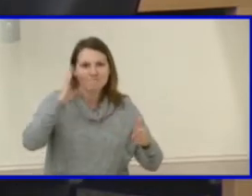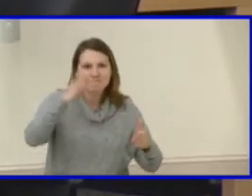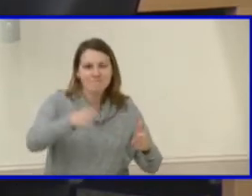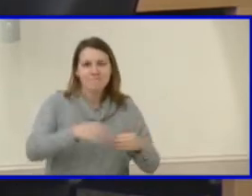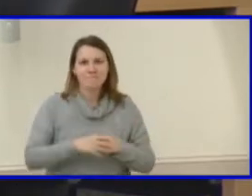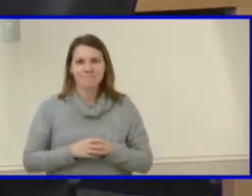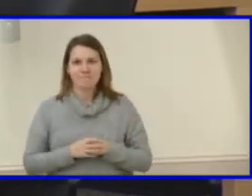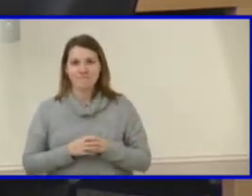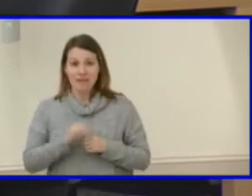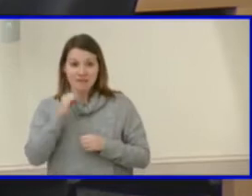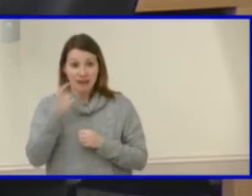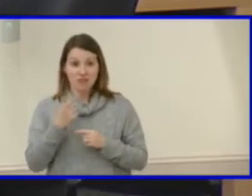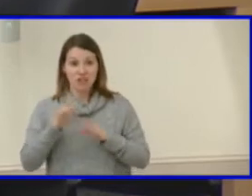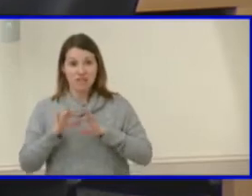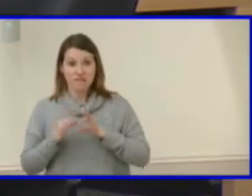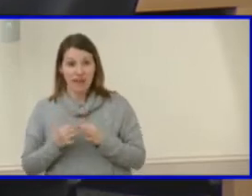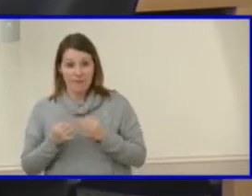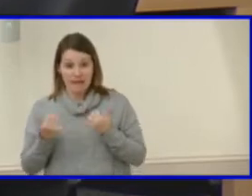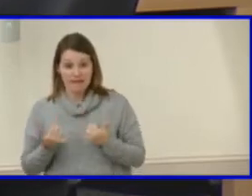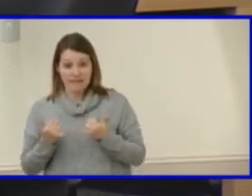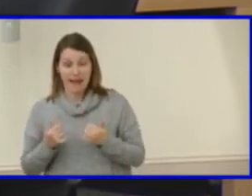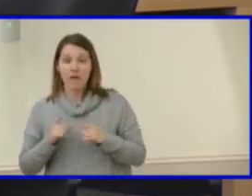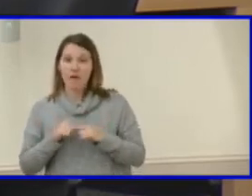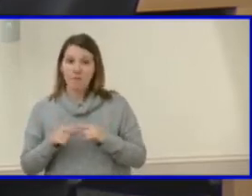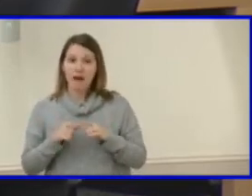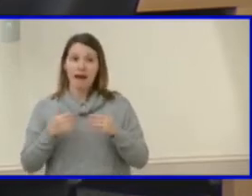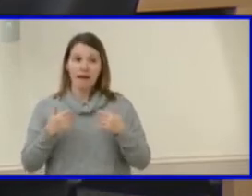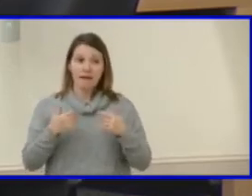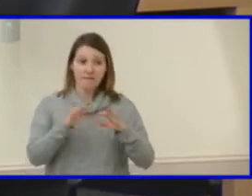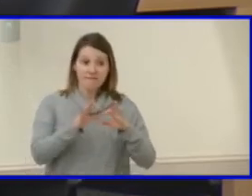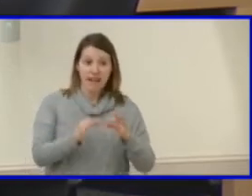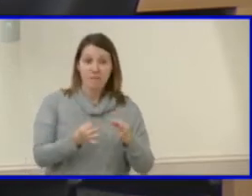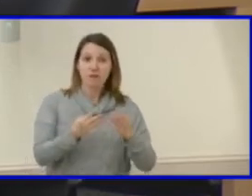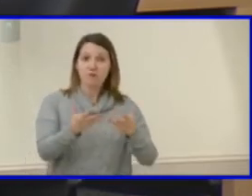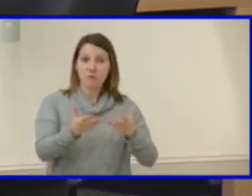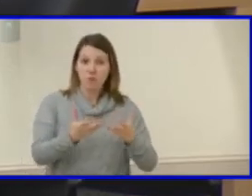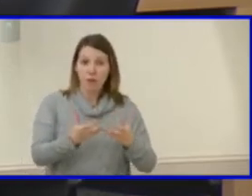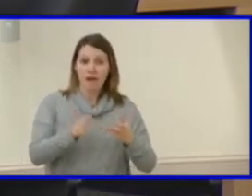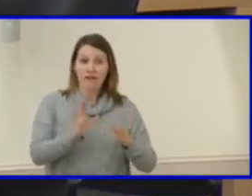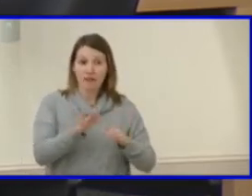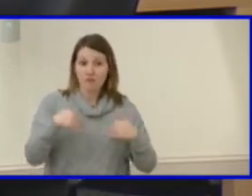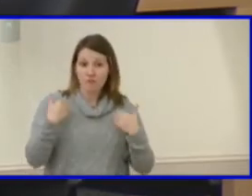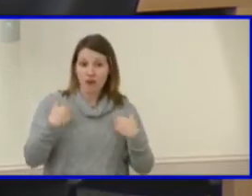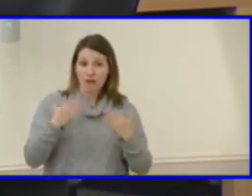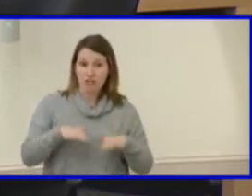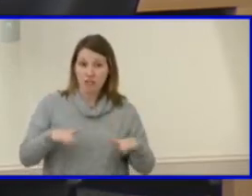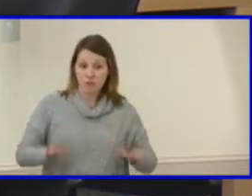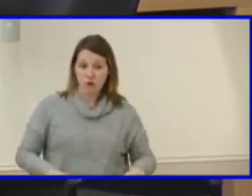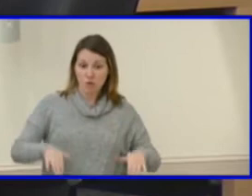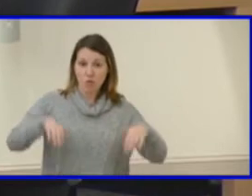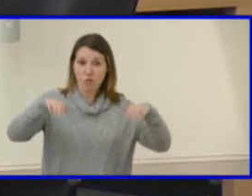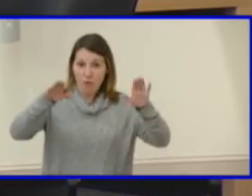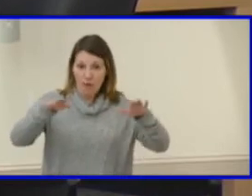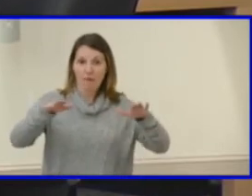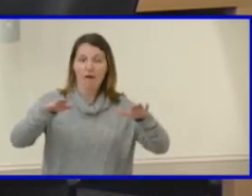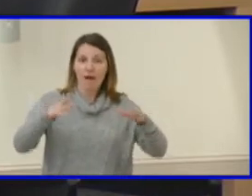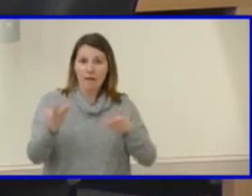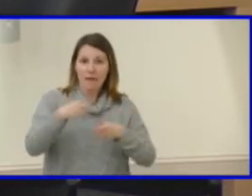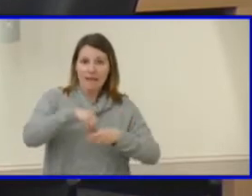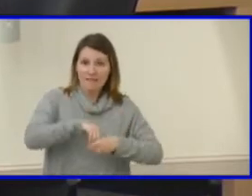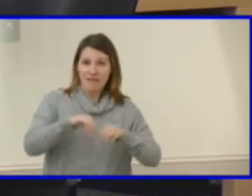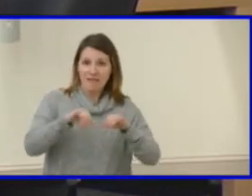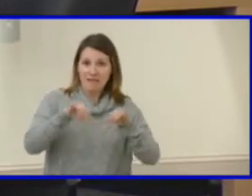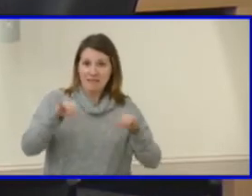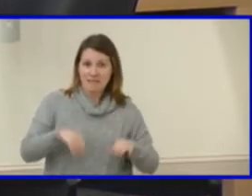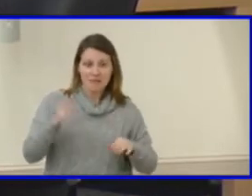children or be more engaged in school systems. And so now we have an opportunity to be exposed to